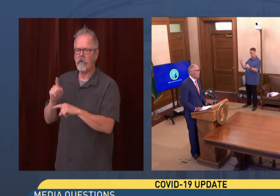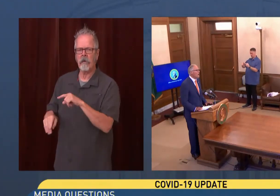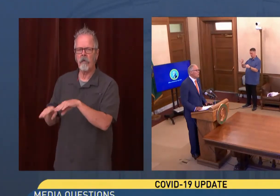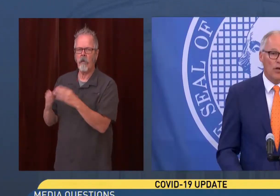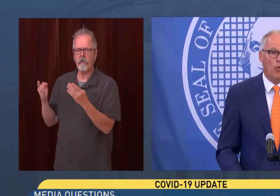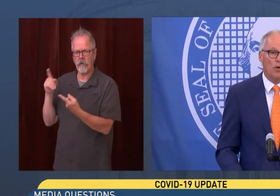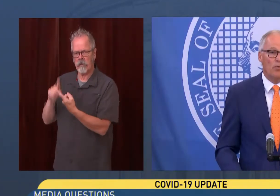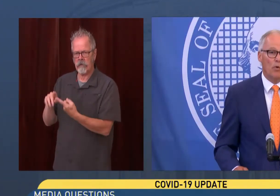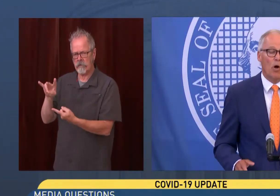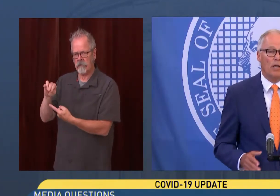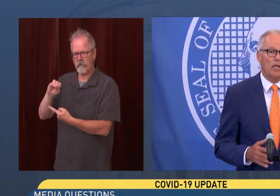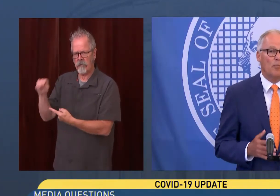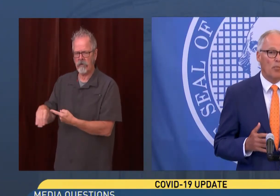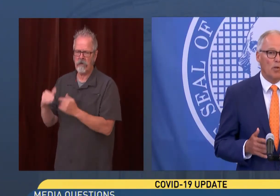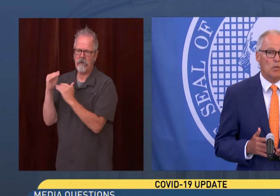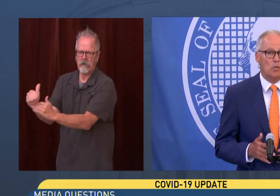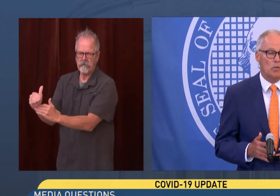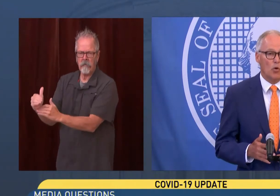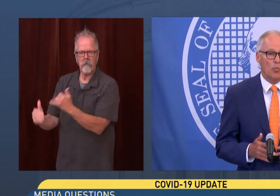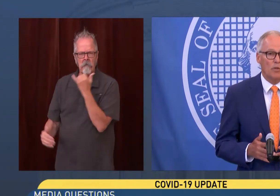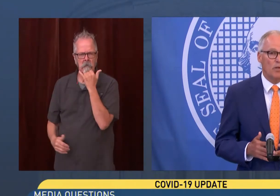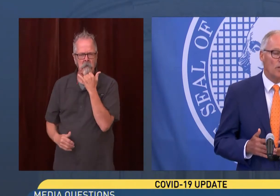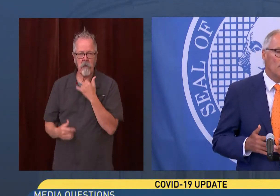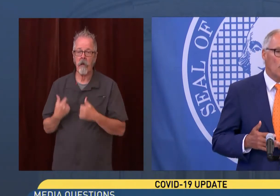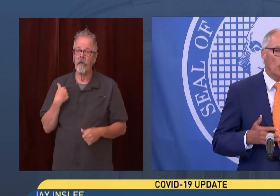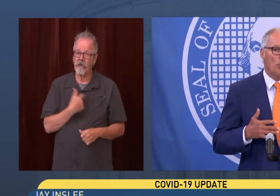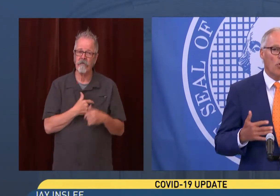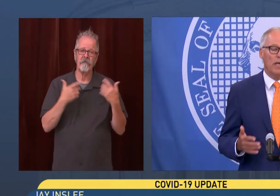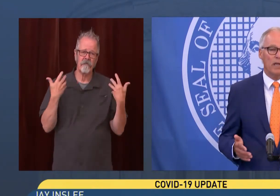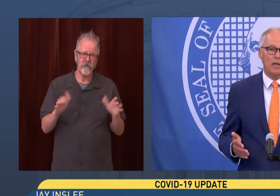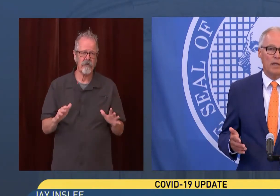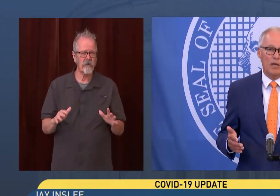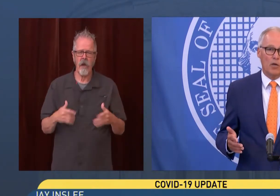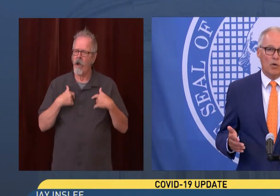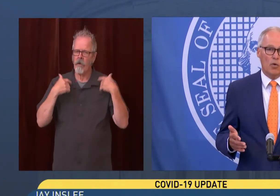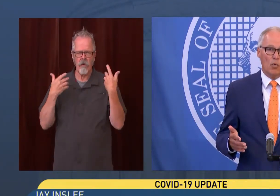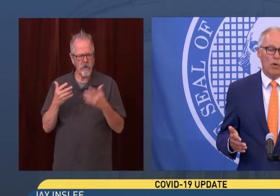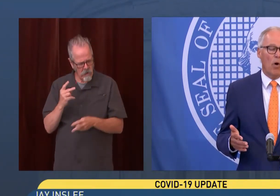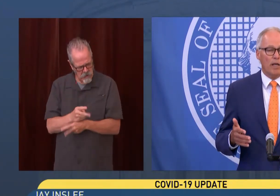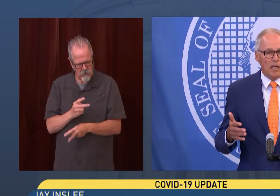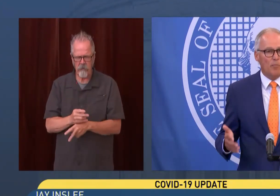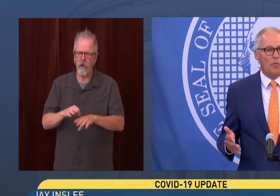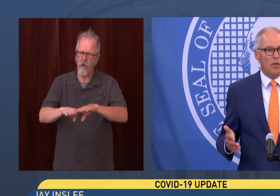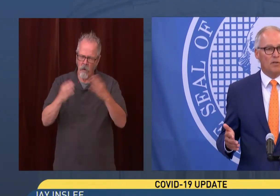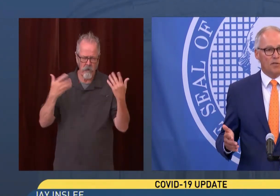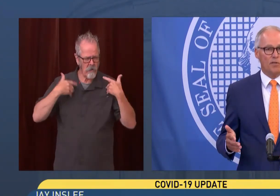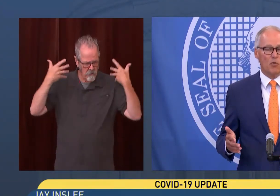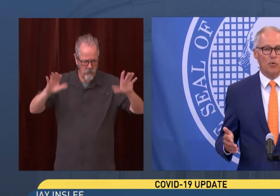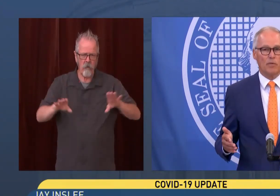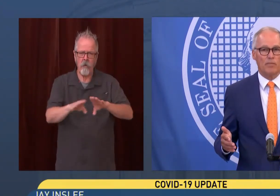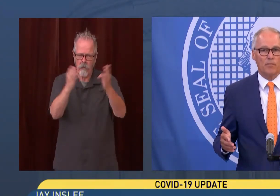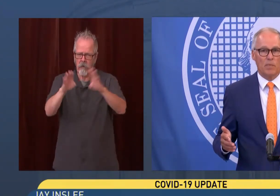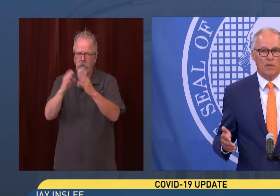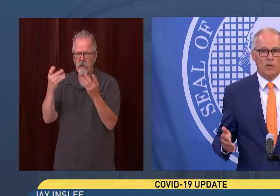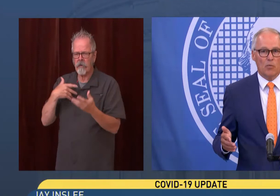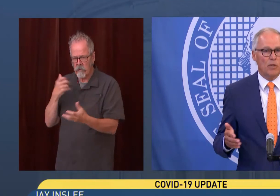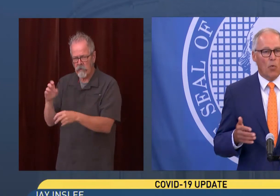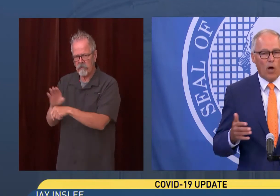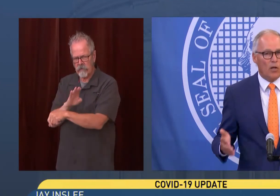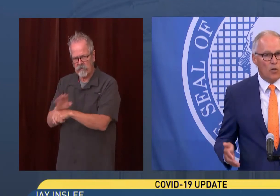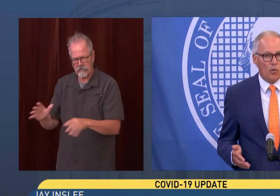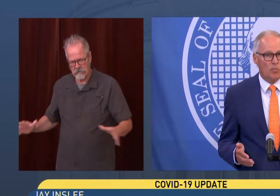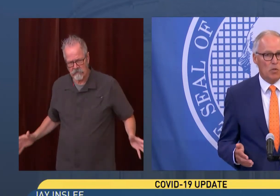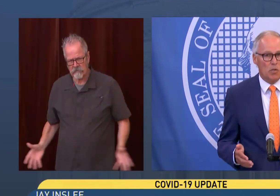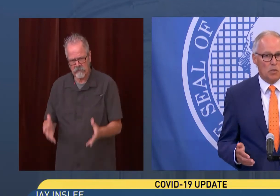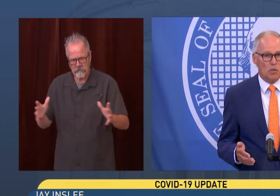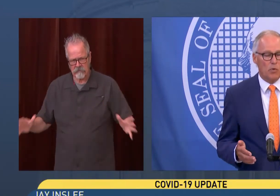We've already reopened. We want to keep our businesses open. This is the whole point. We want to keep our businesses open. We